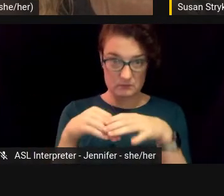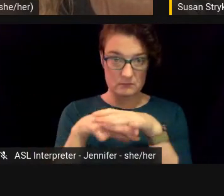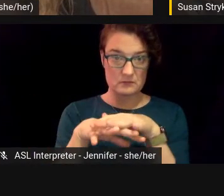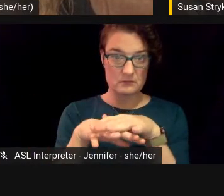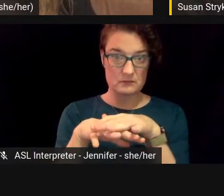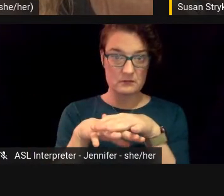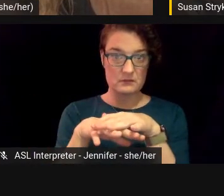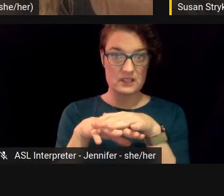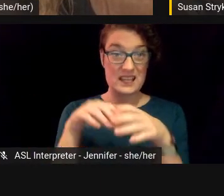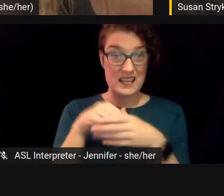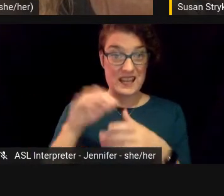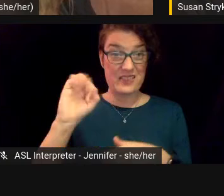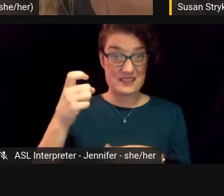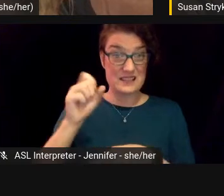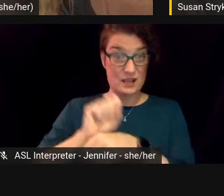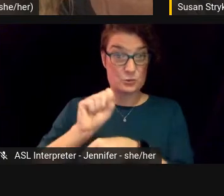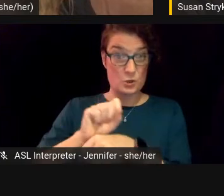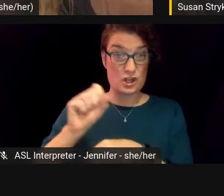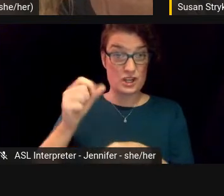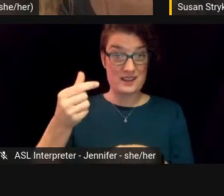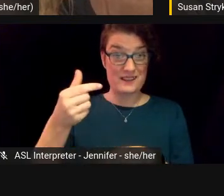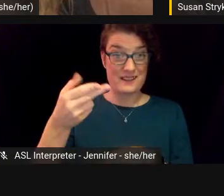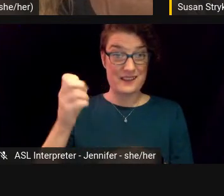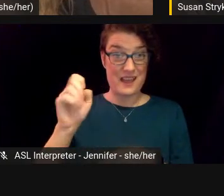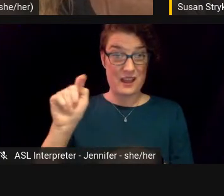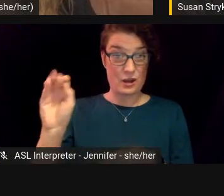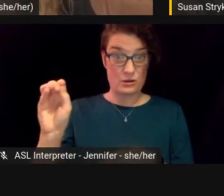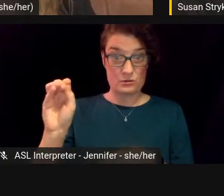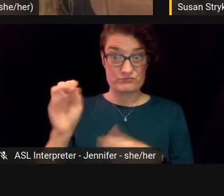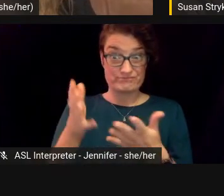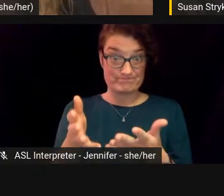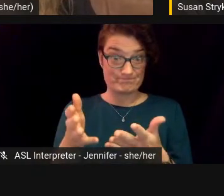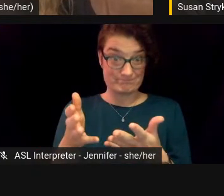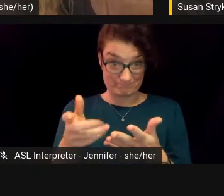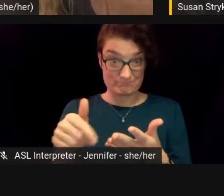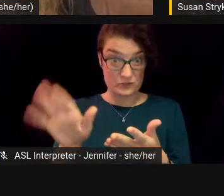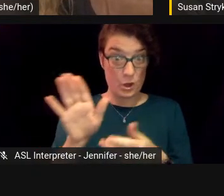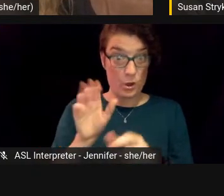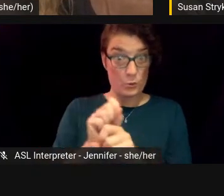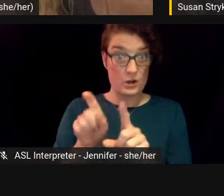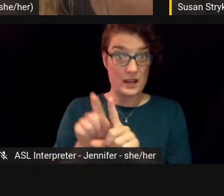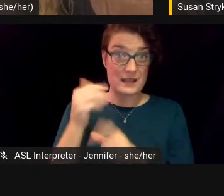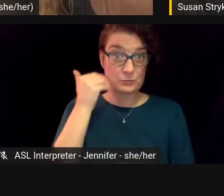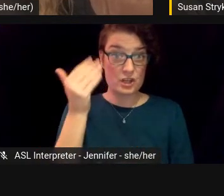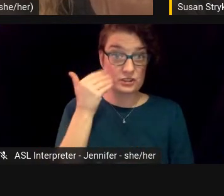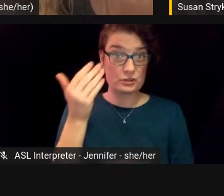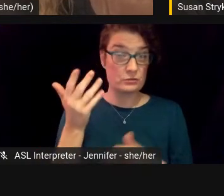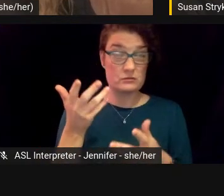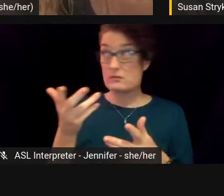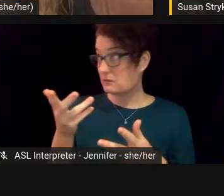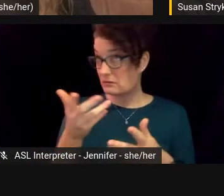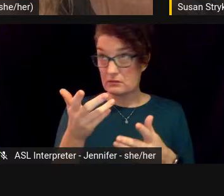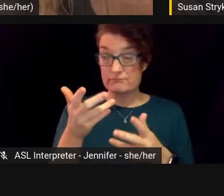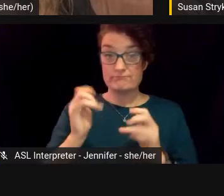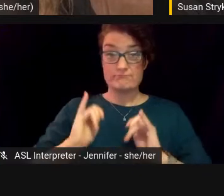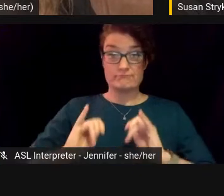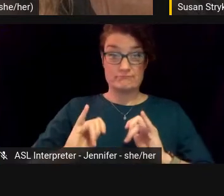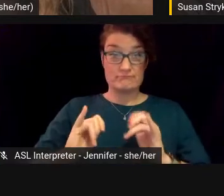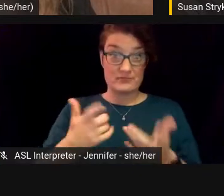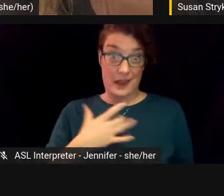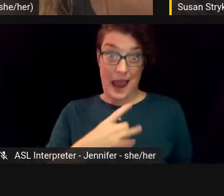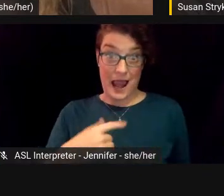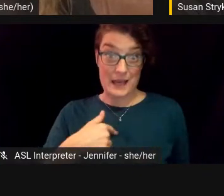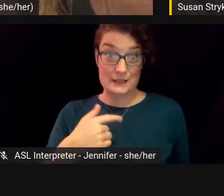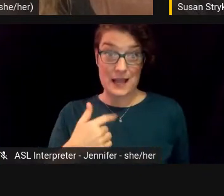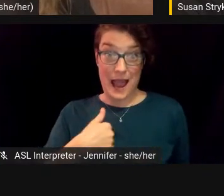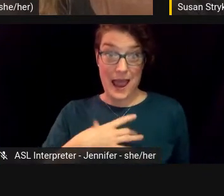works at ghetto and told the only thing that you can do is be a prostitute. And so you'd be a prostitute cause like you like to eat, you